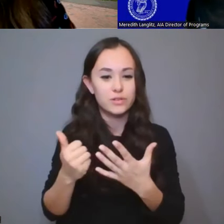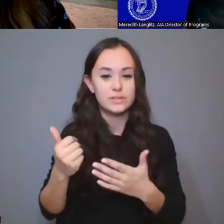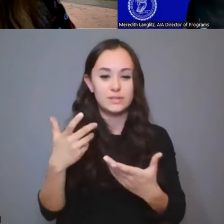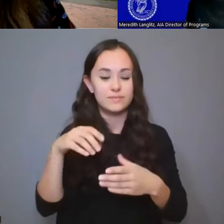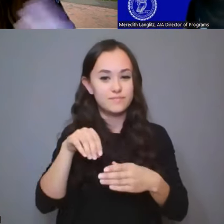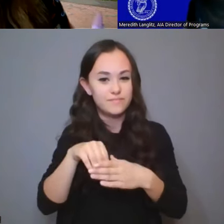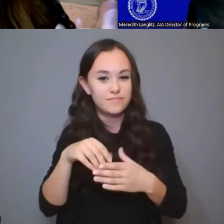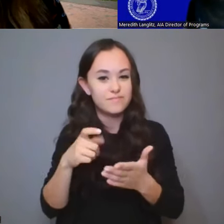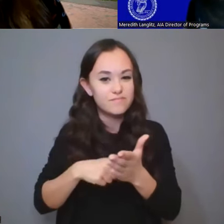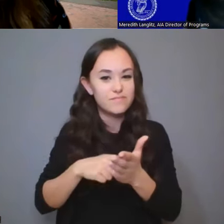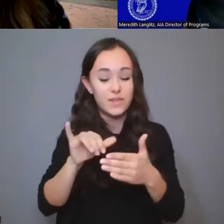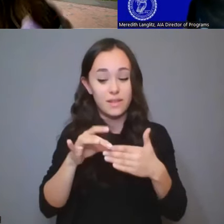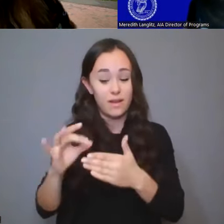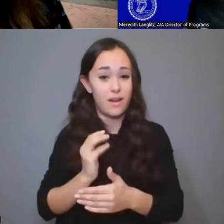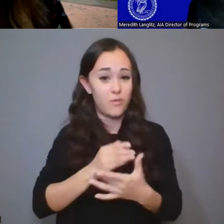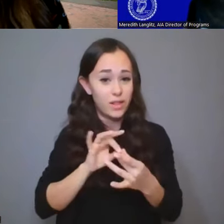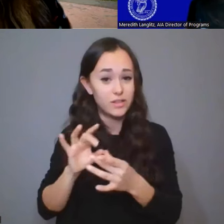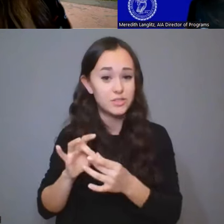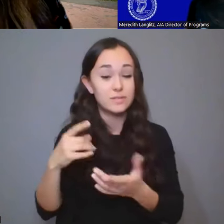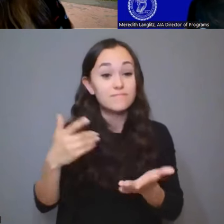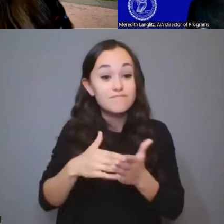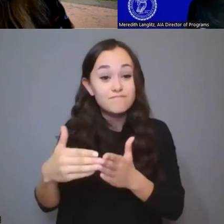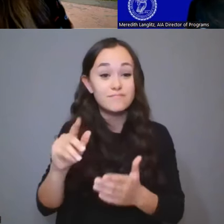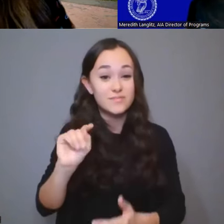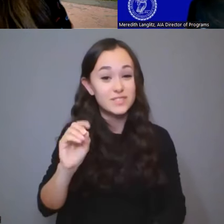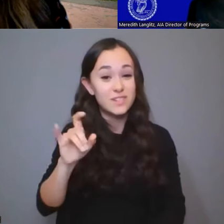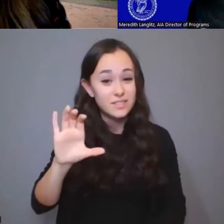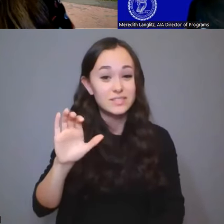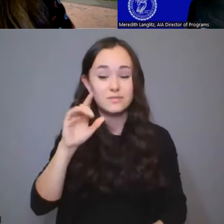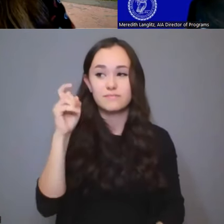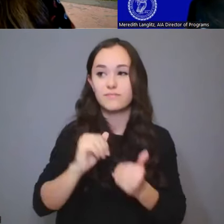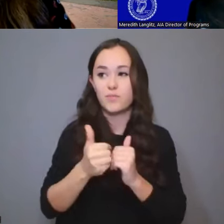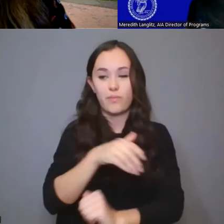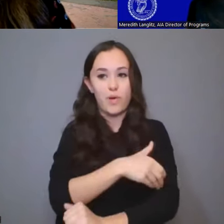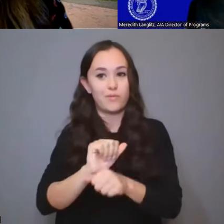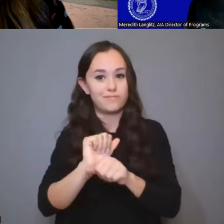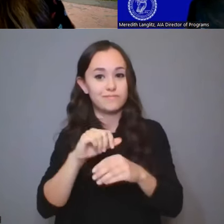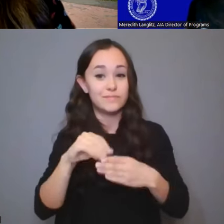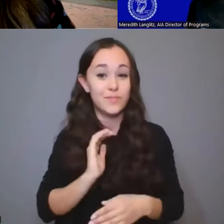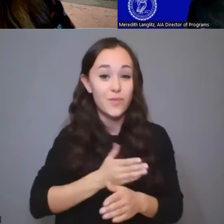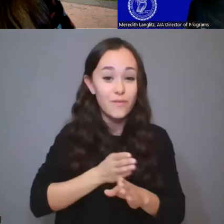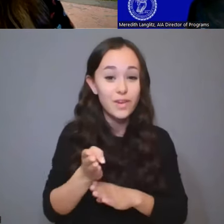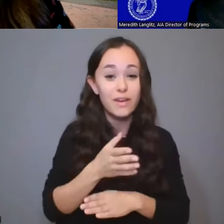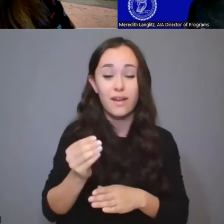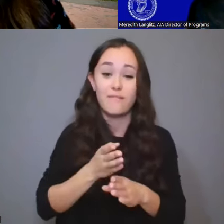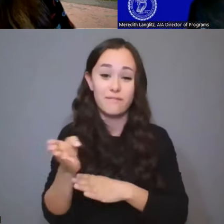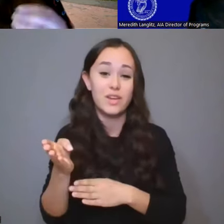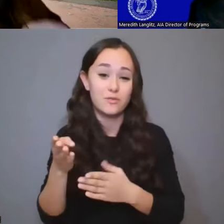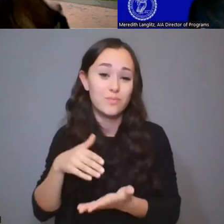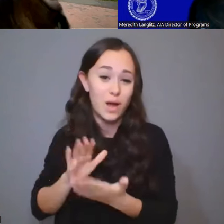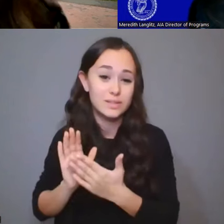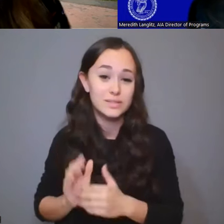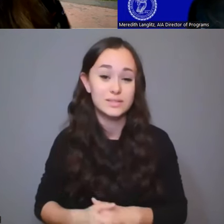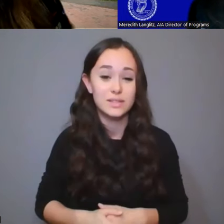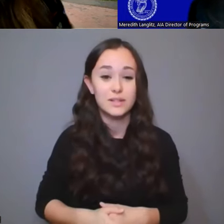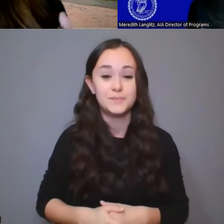are really toxic because of how power works within our own field and within our field practice. So I think those are, you know,